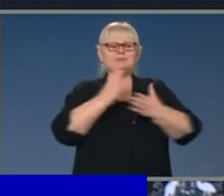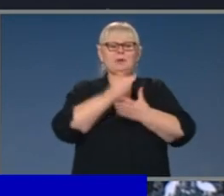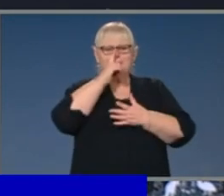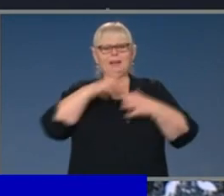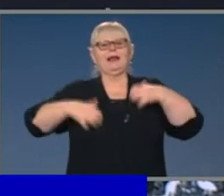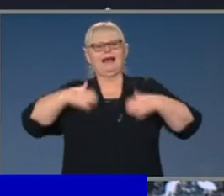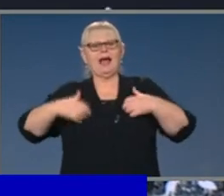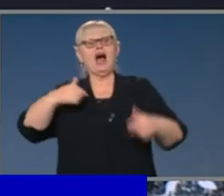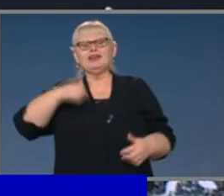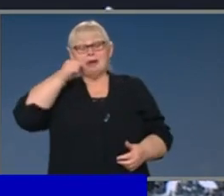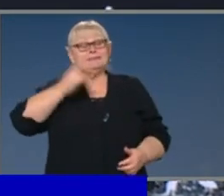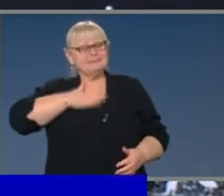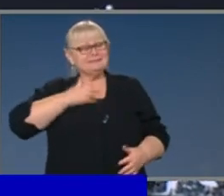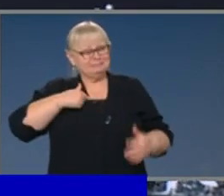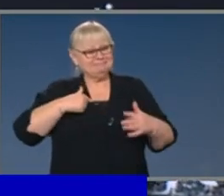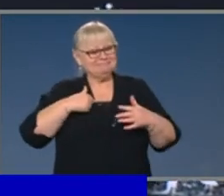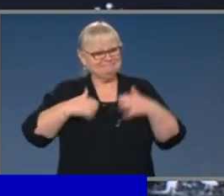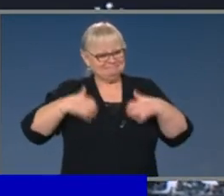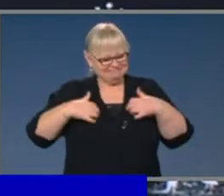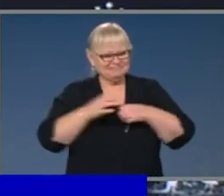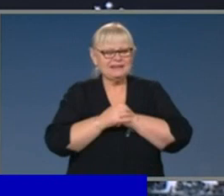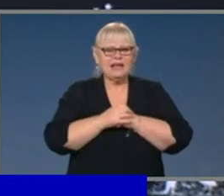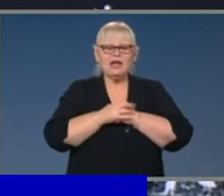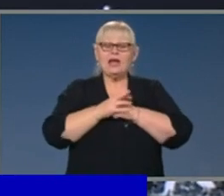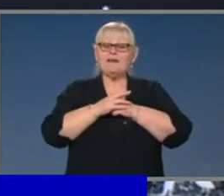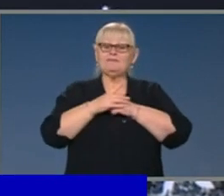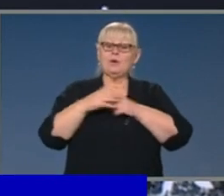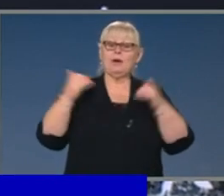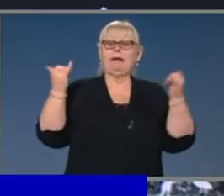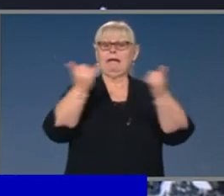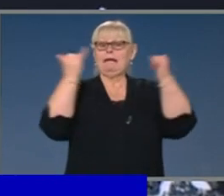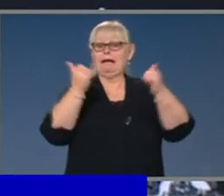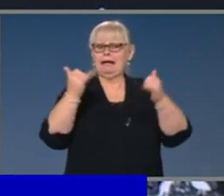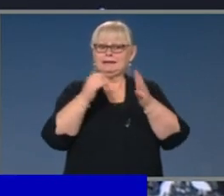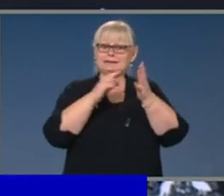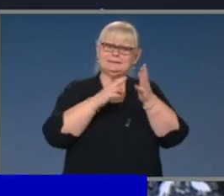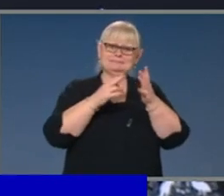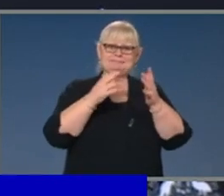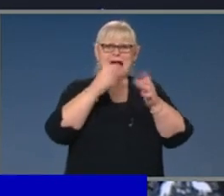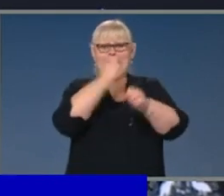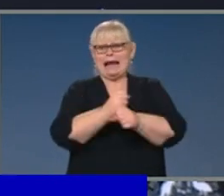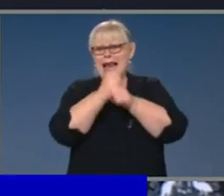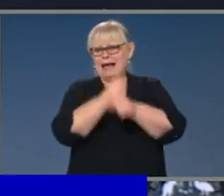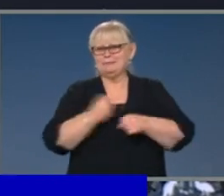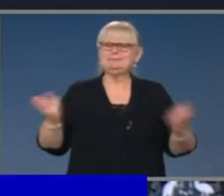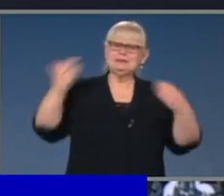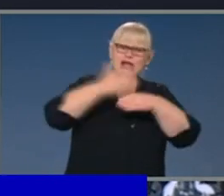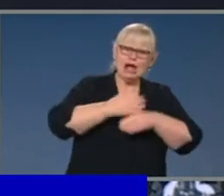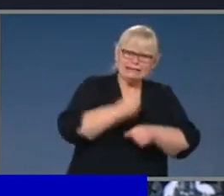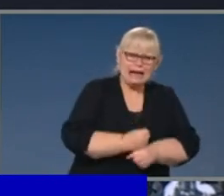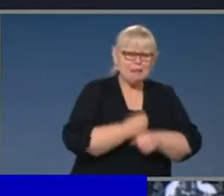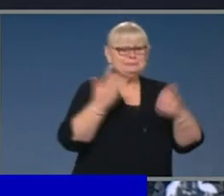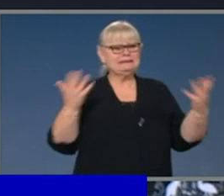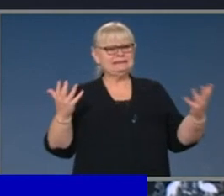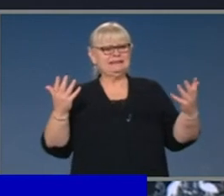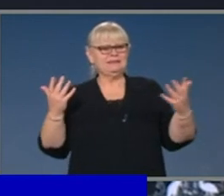I know I am. Now, in terms of nightclubs, also, that is not on the agenda. We've seen overseas that that has been one of